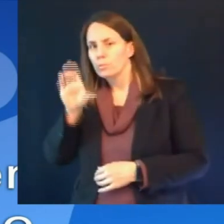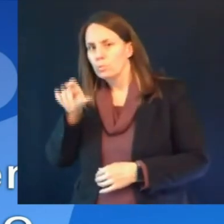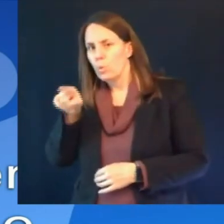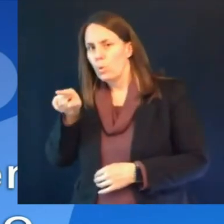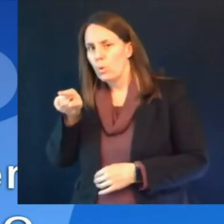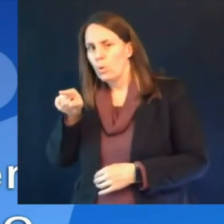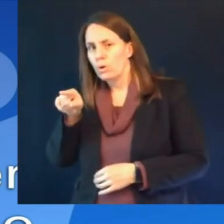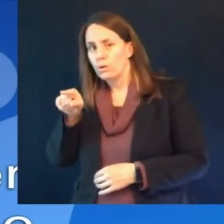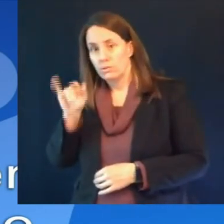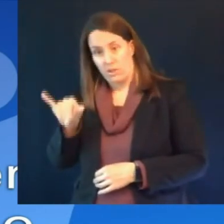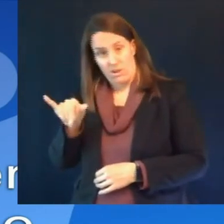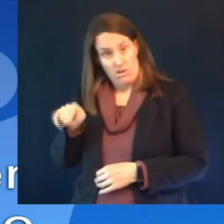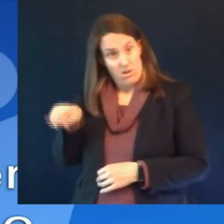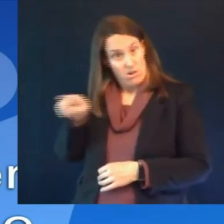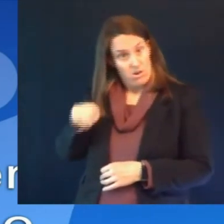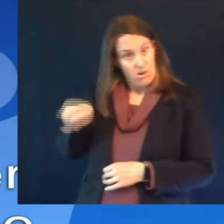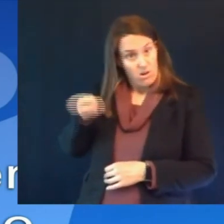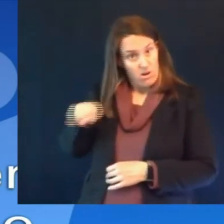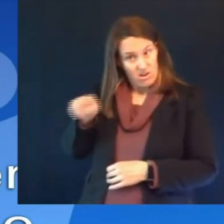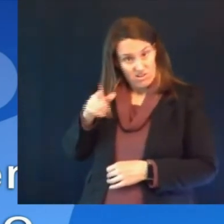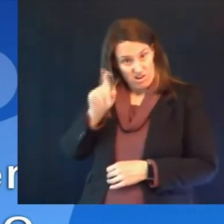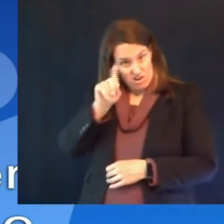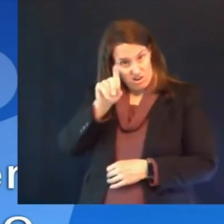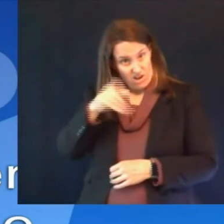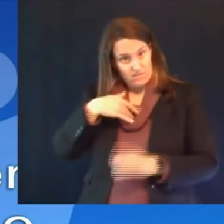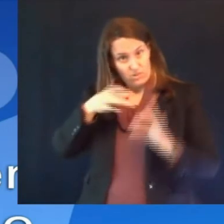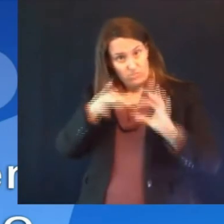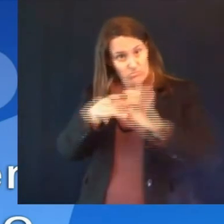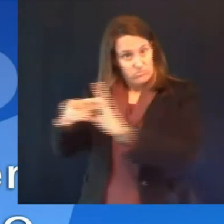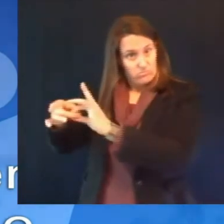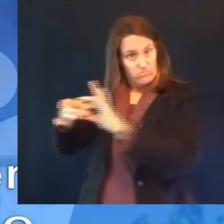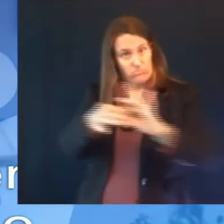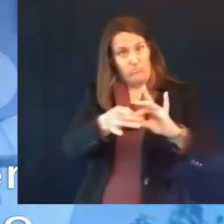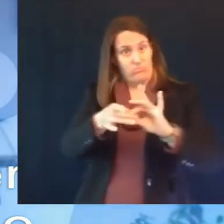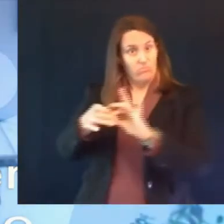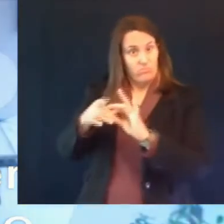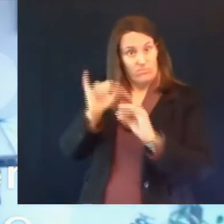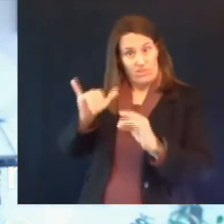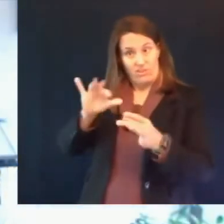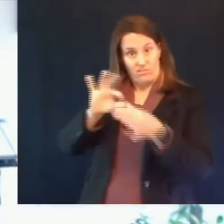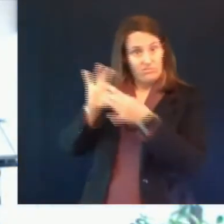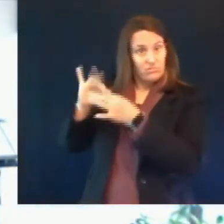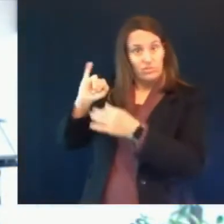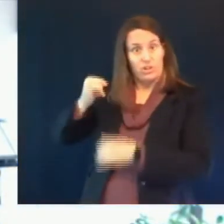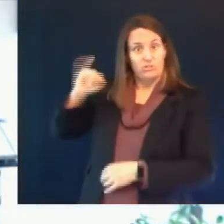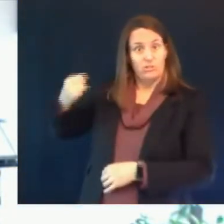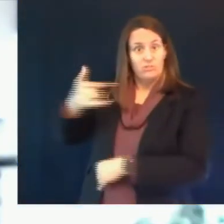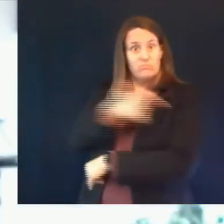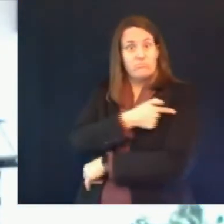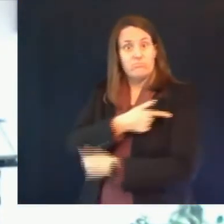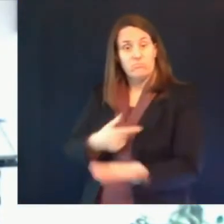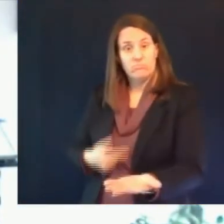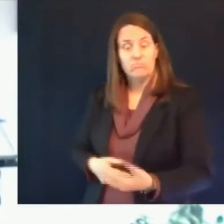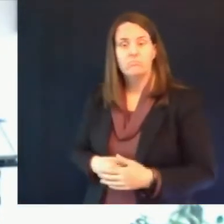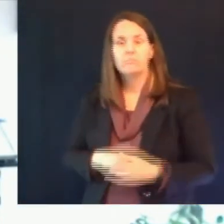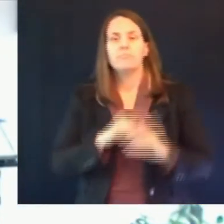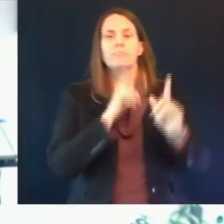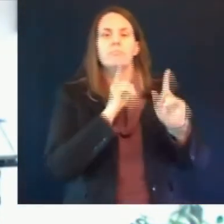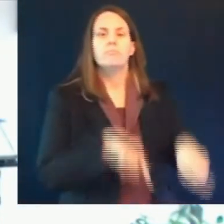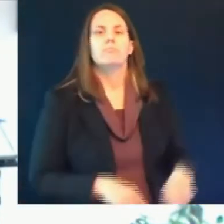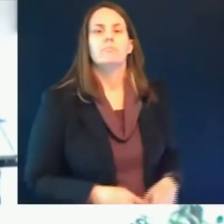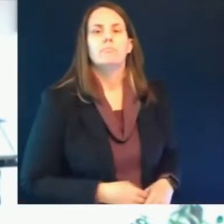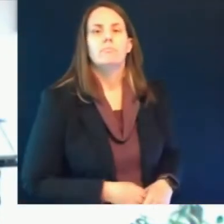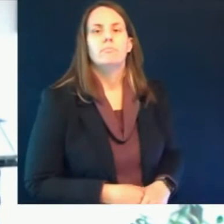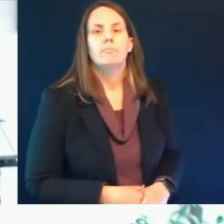a bad mix what do you make of that it's a it's a very good question i had the same question um when the news